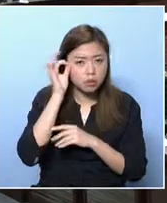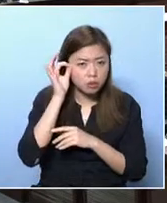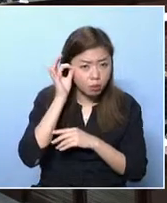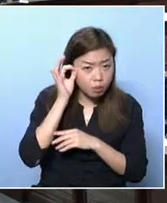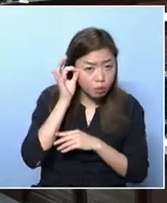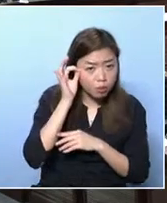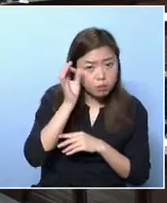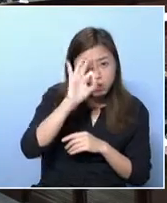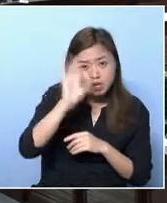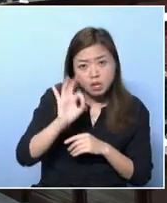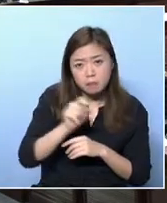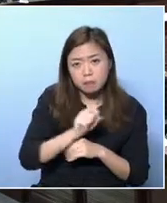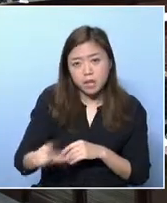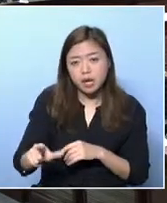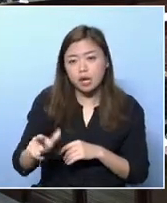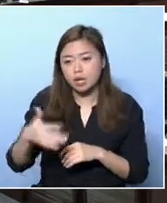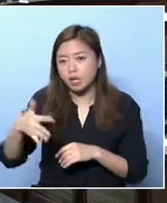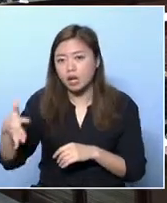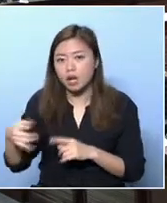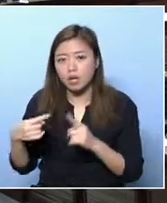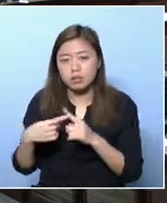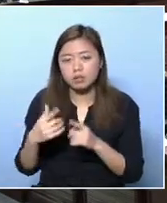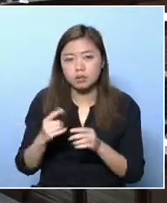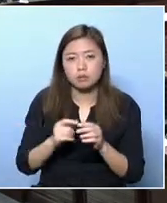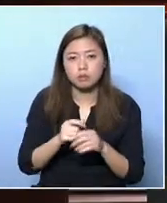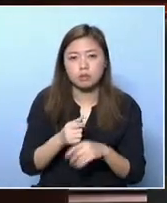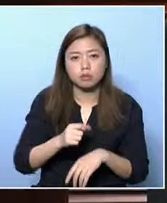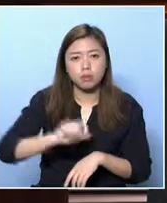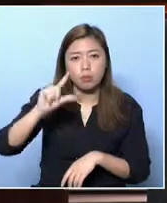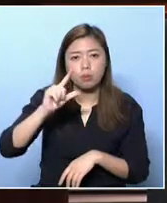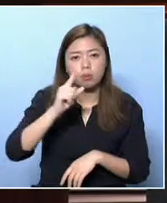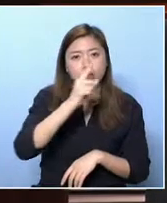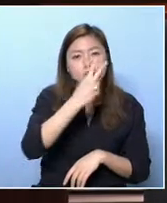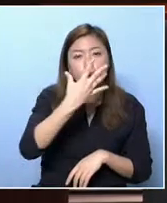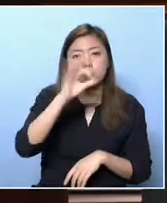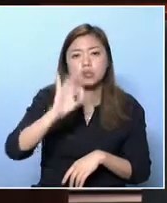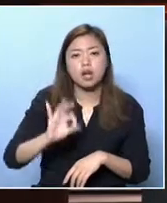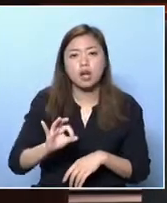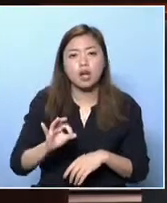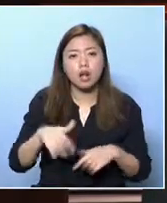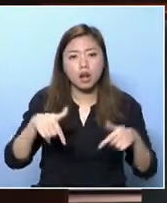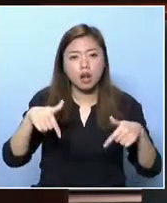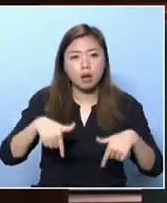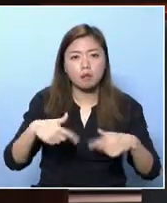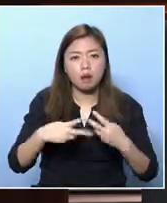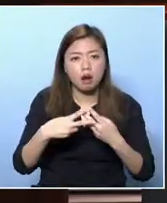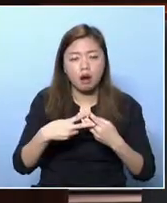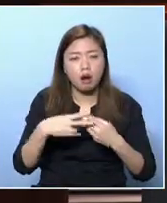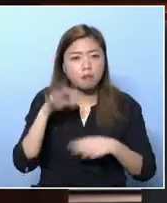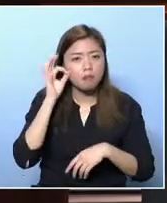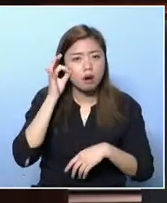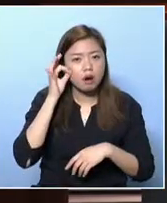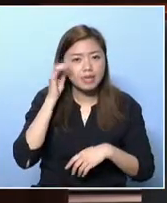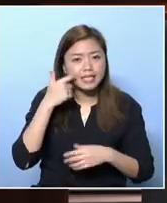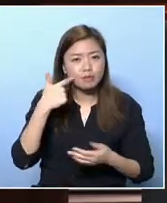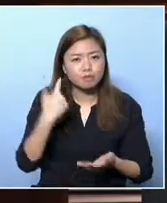may wonder why the situation of South Asian ethnic minorities is much worse than the overall poverty situation. As poverty issue is